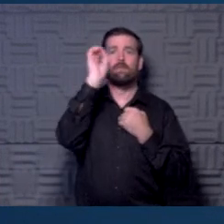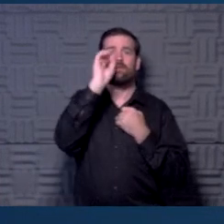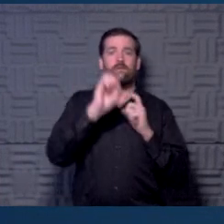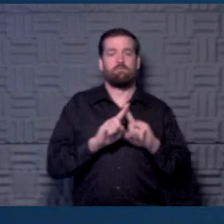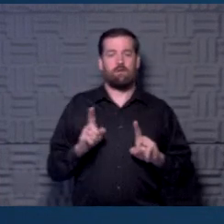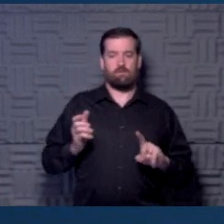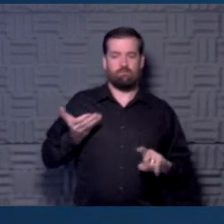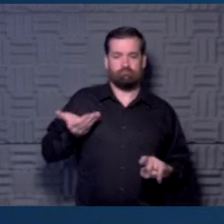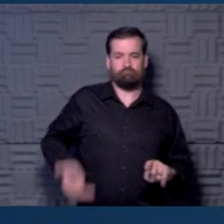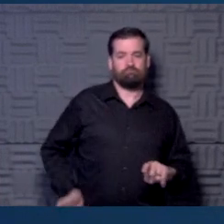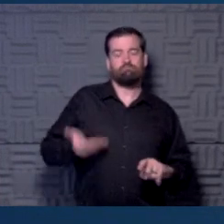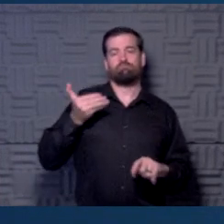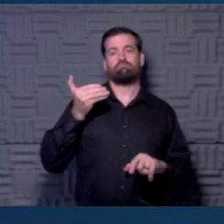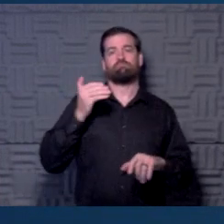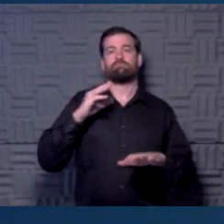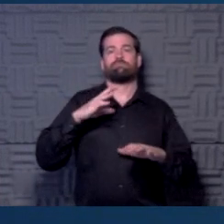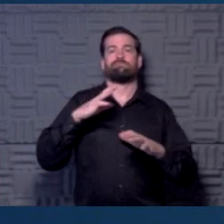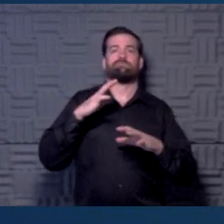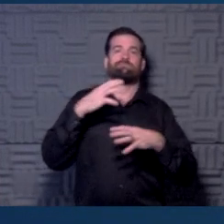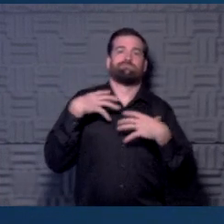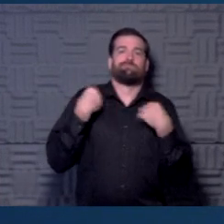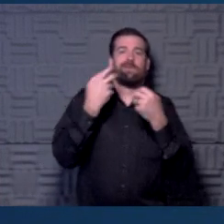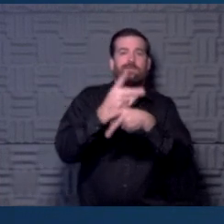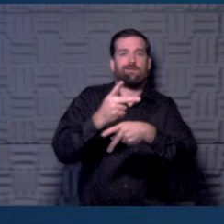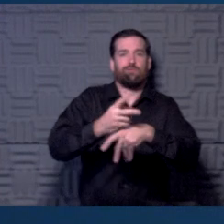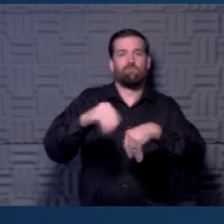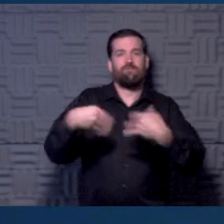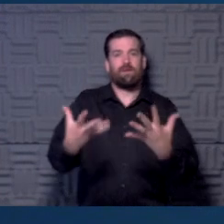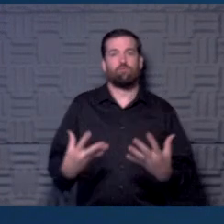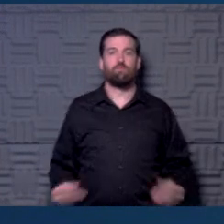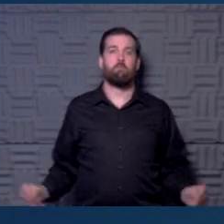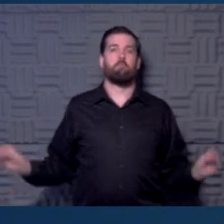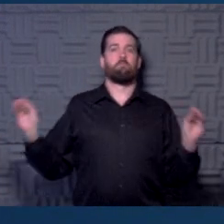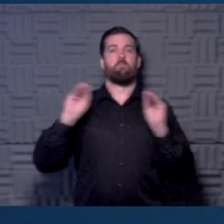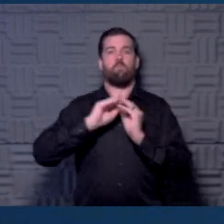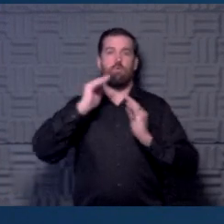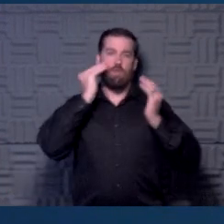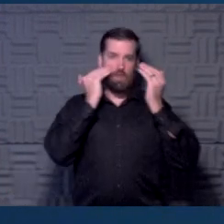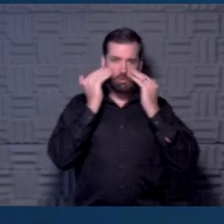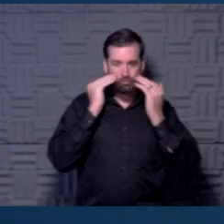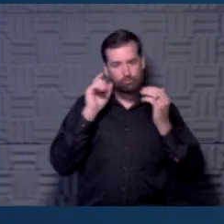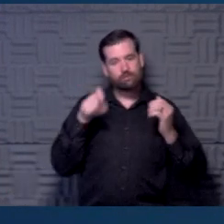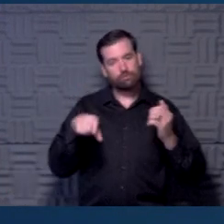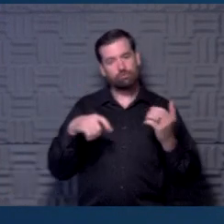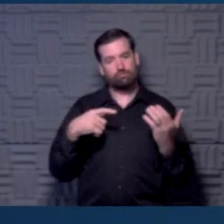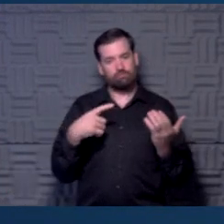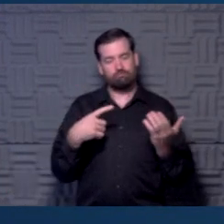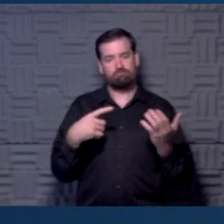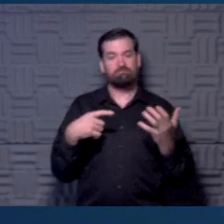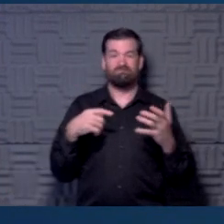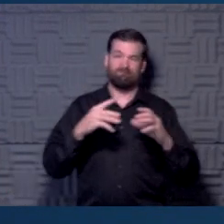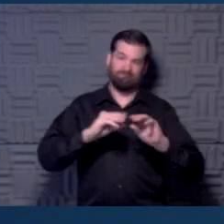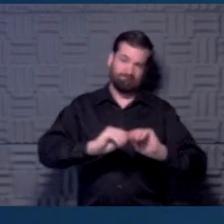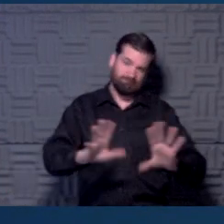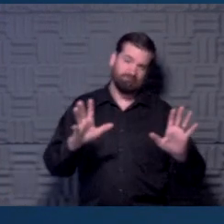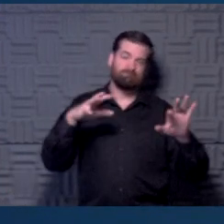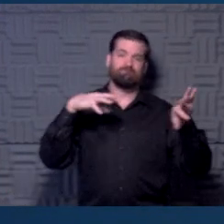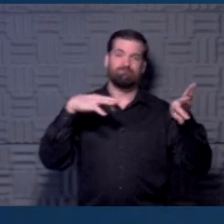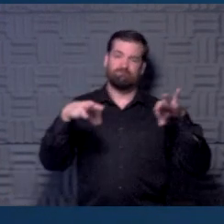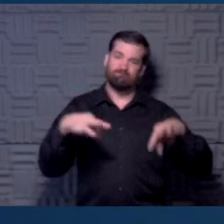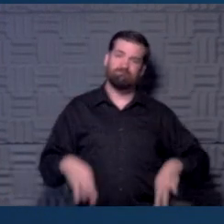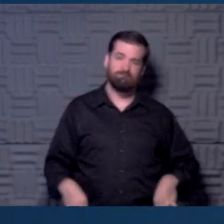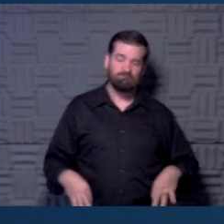as healthcare providers who have a better knowledge base, we need to be able to put that fairly clearly to these